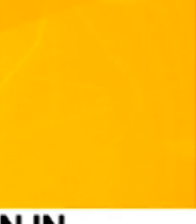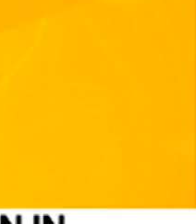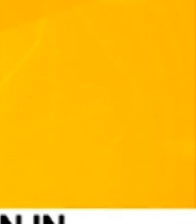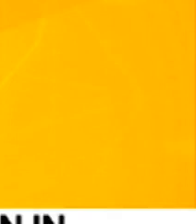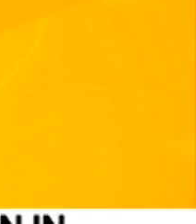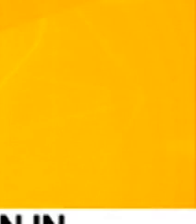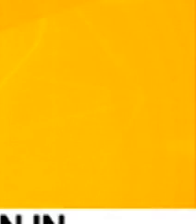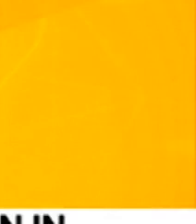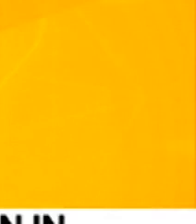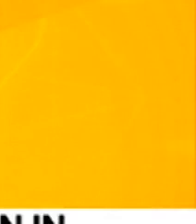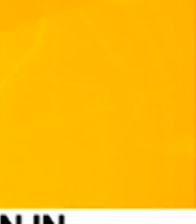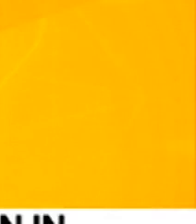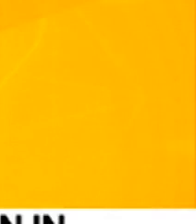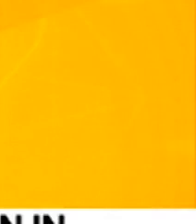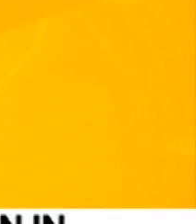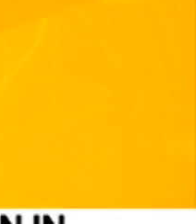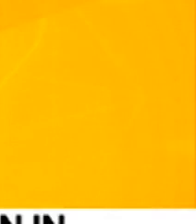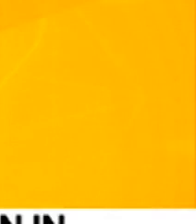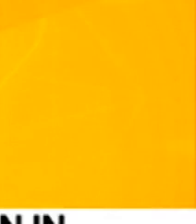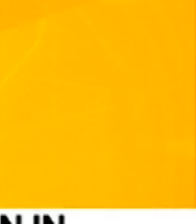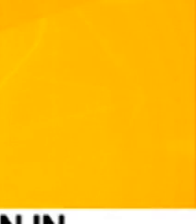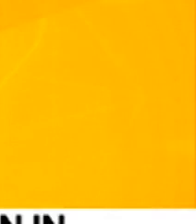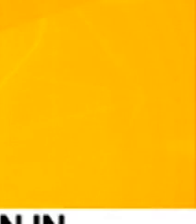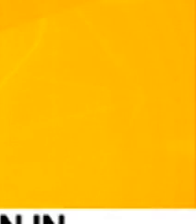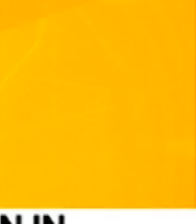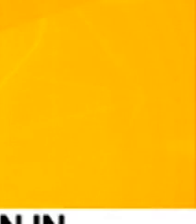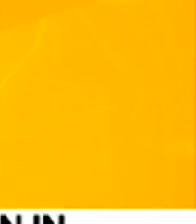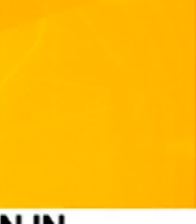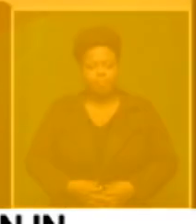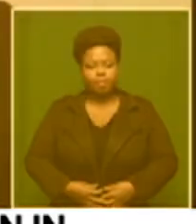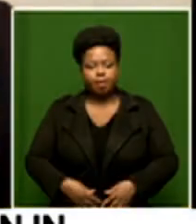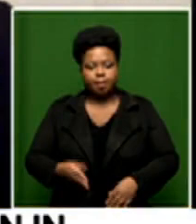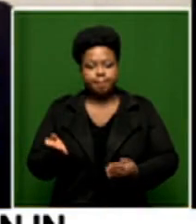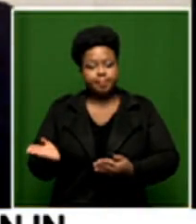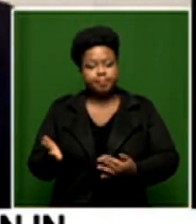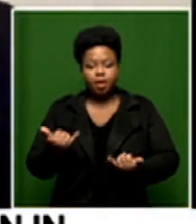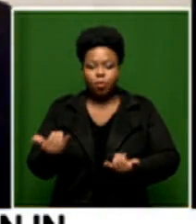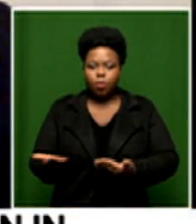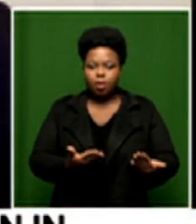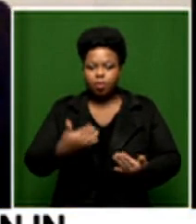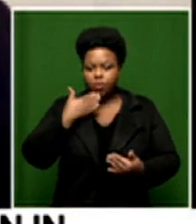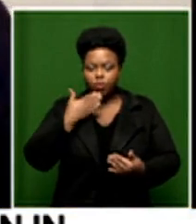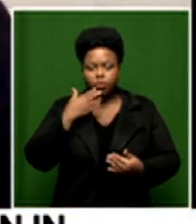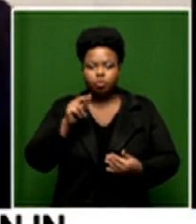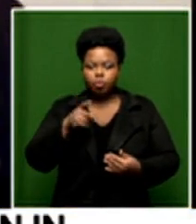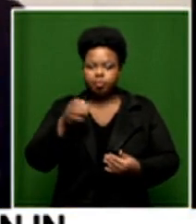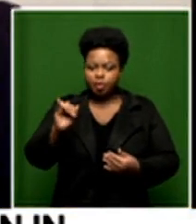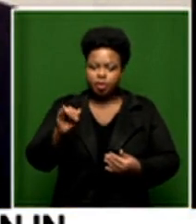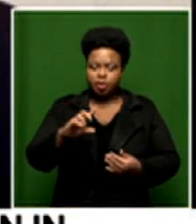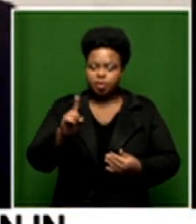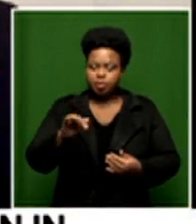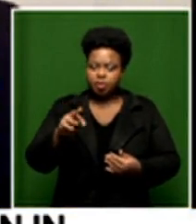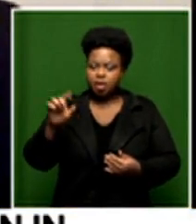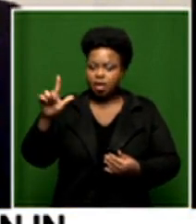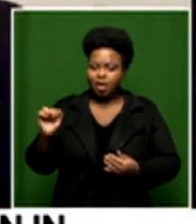in preparation for the labor market so let's just welcome our guest back on to the show and tombi zamisala